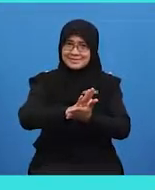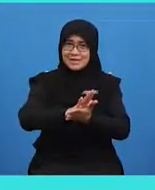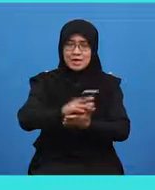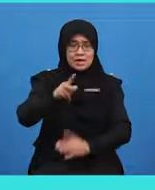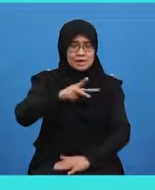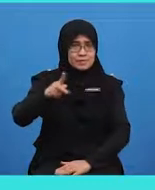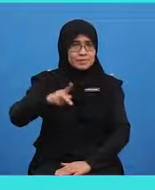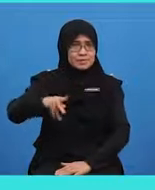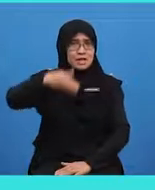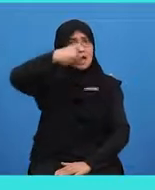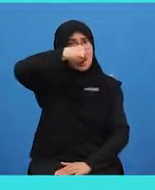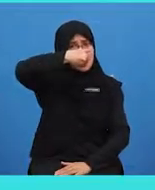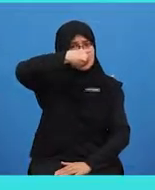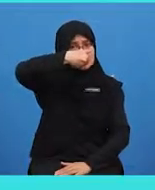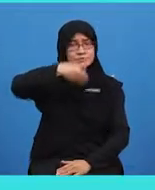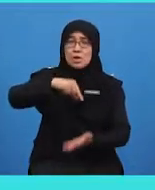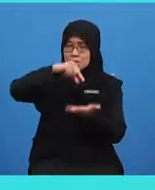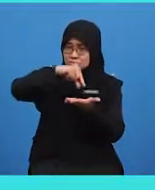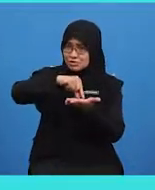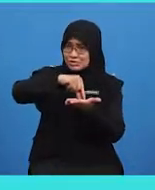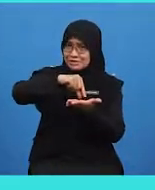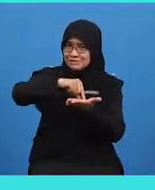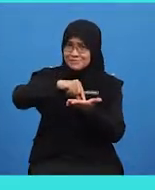Pizza Chicken